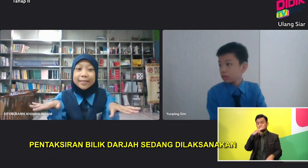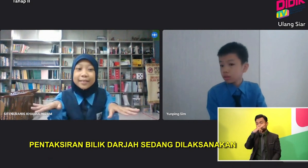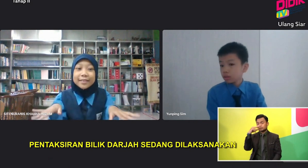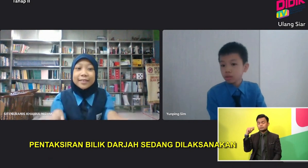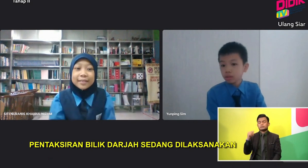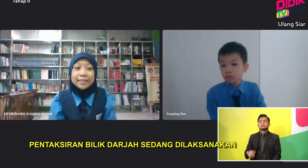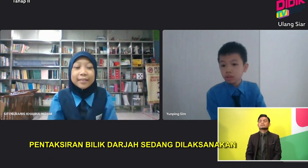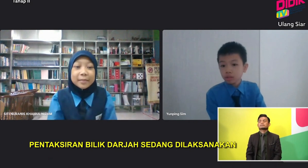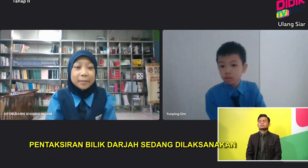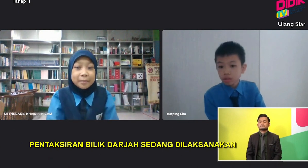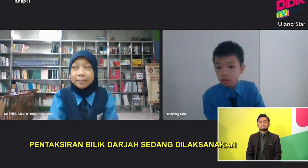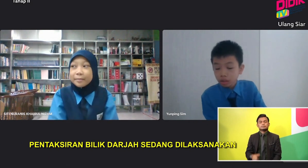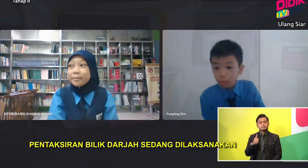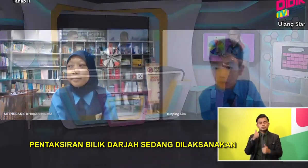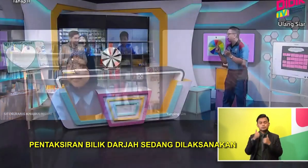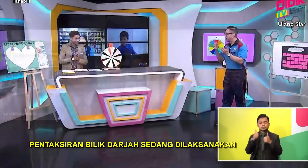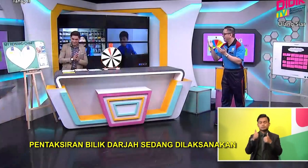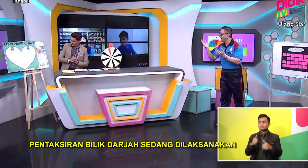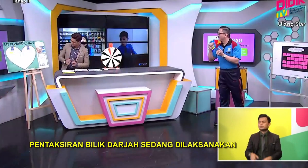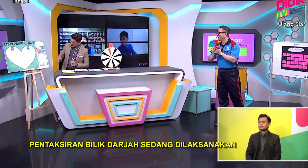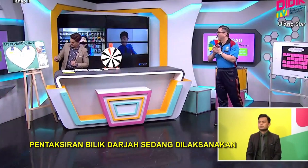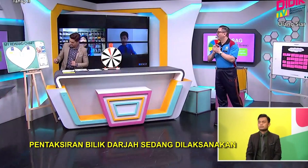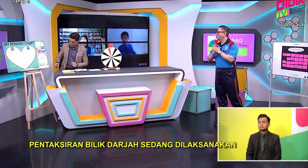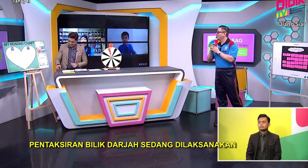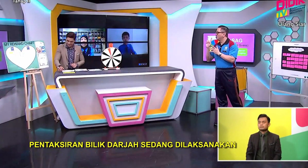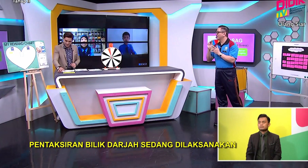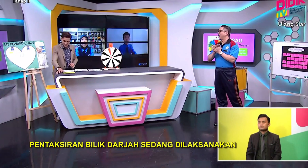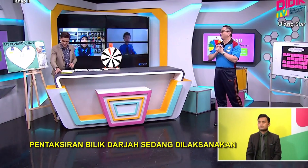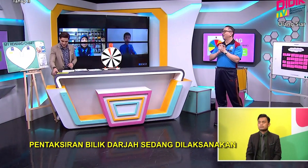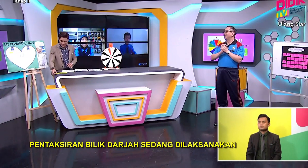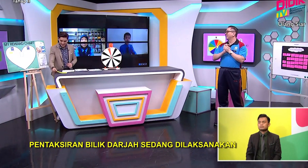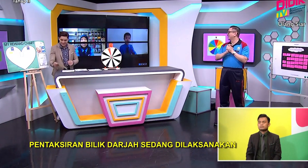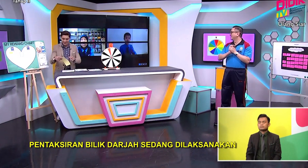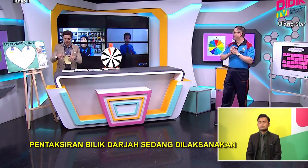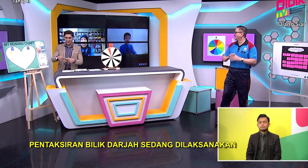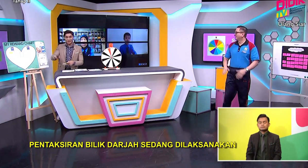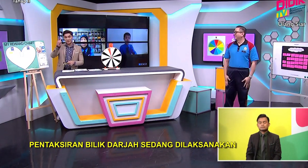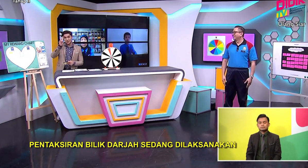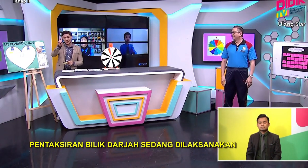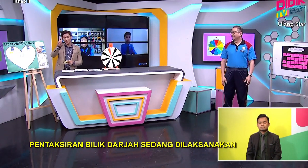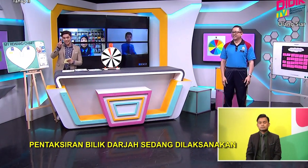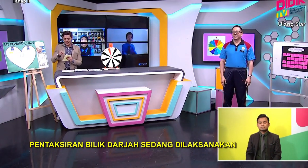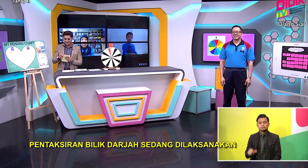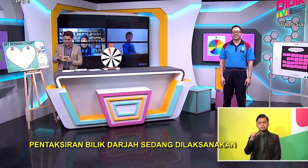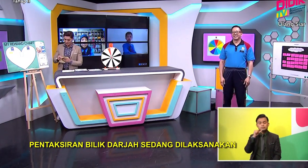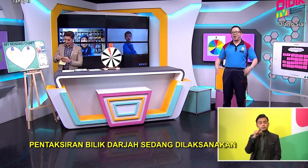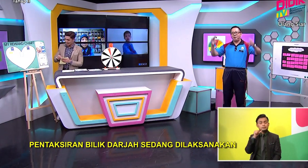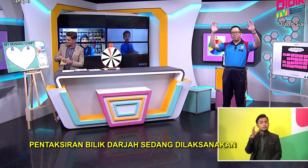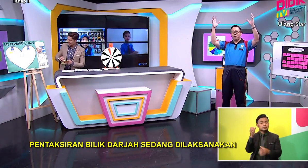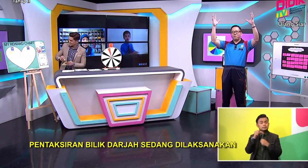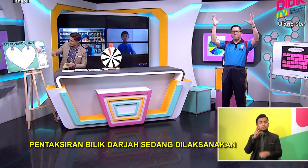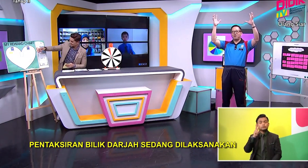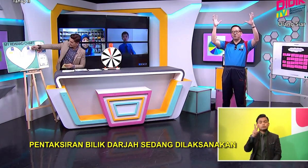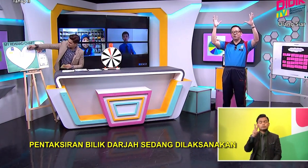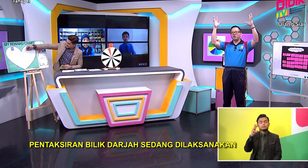Well done Well done Hanif, can you help me? Give 2 star for Hanif Alright, we have 2 stars for